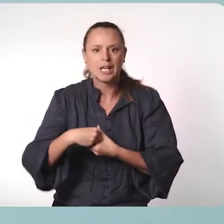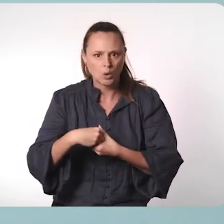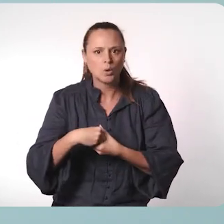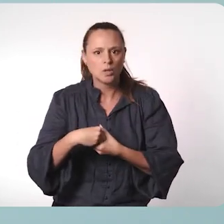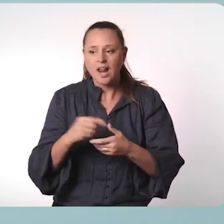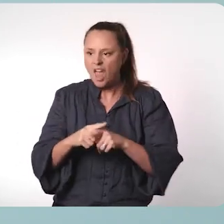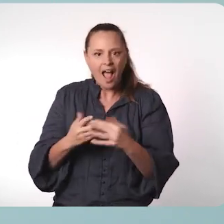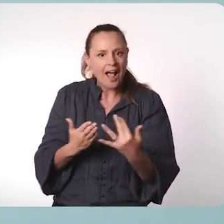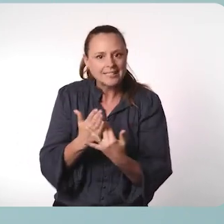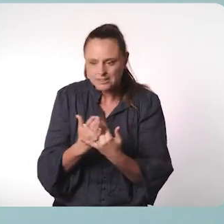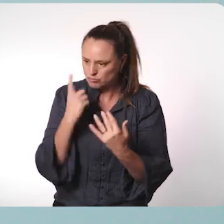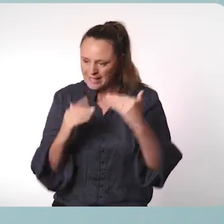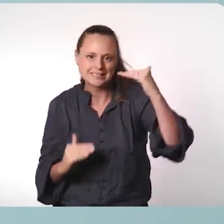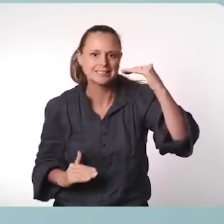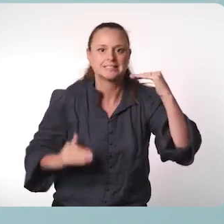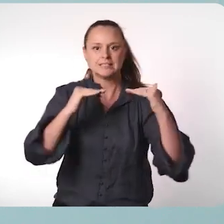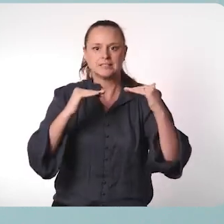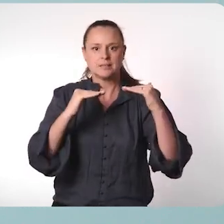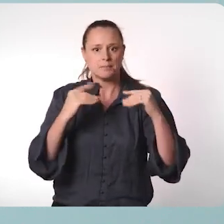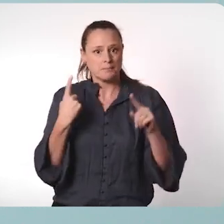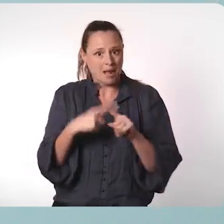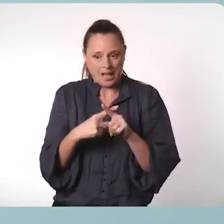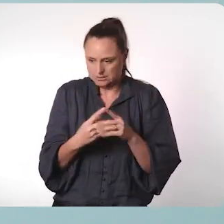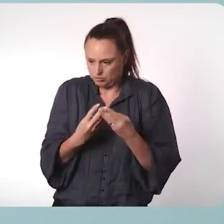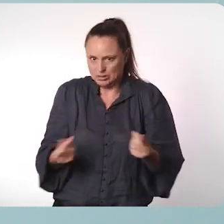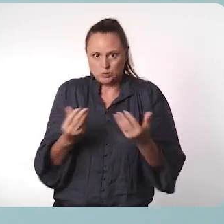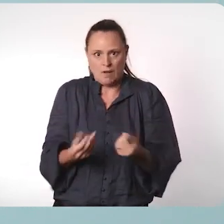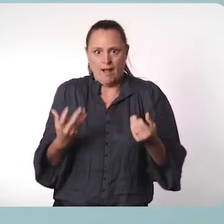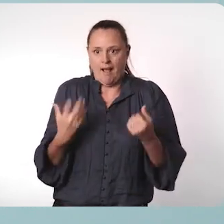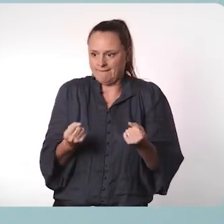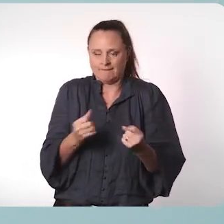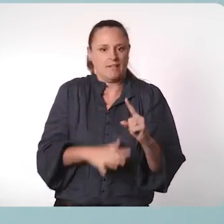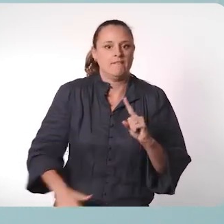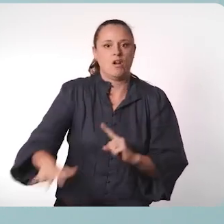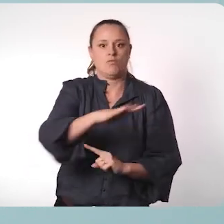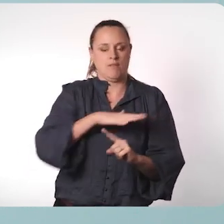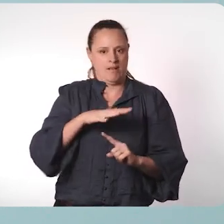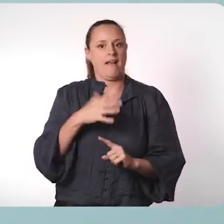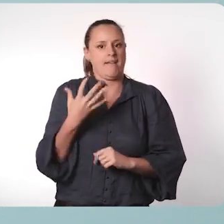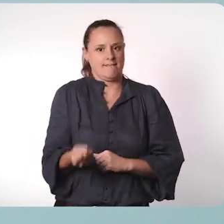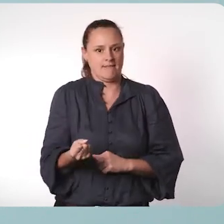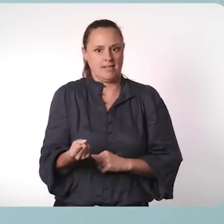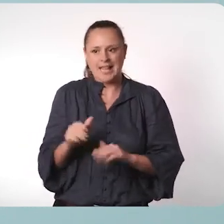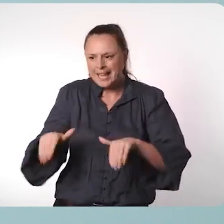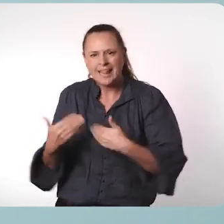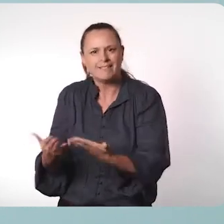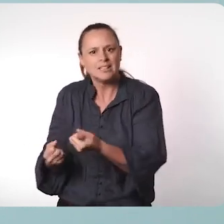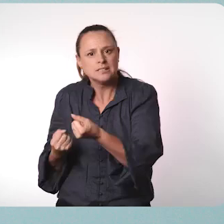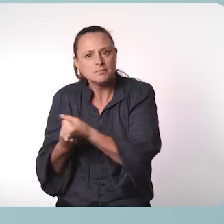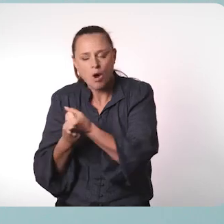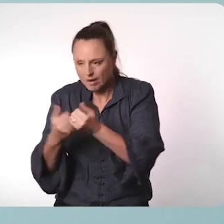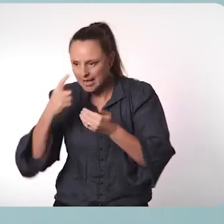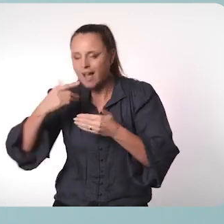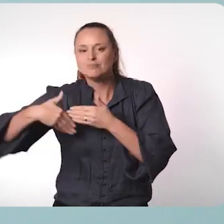sure they have equal access to opportunities and resources by creating accessible spaces, providing long-term resources and